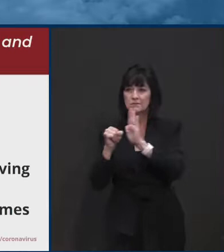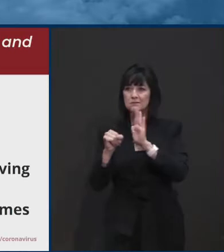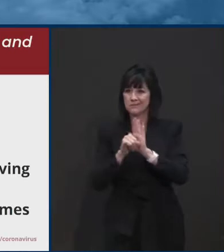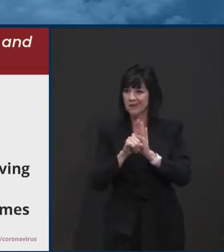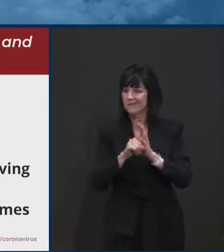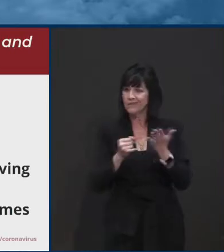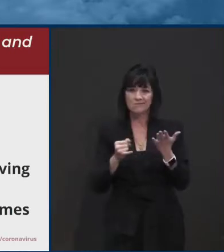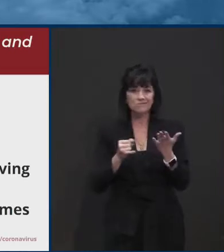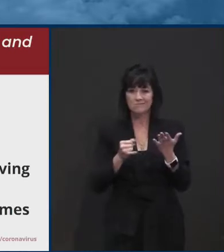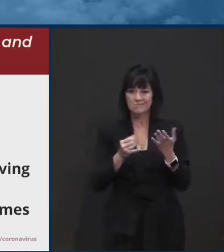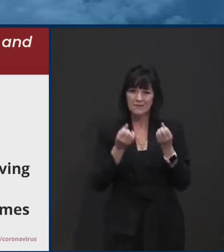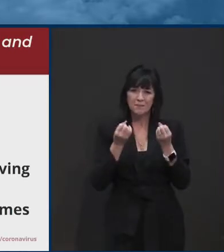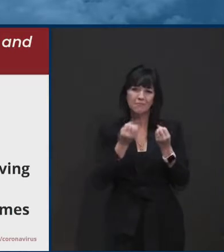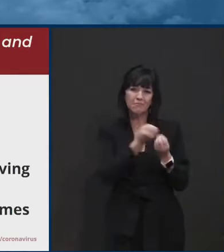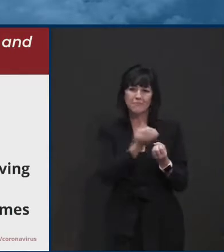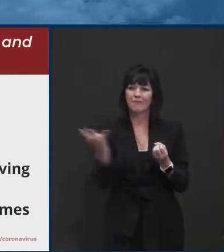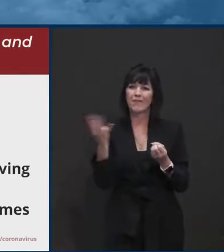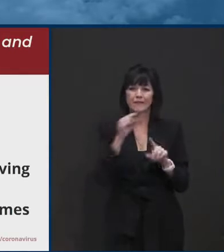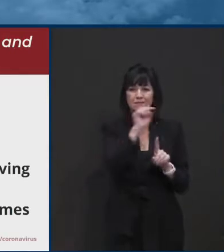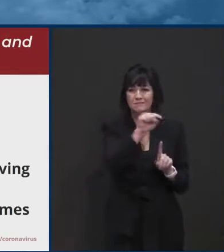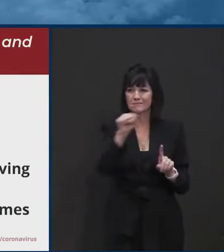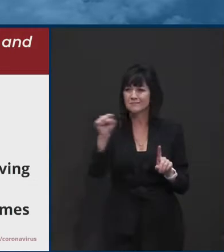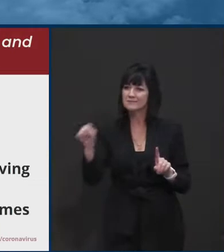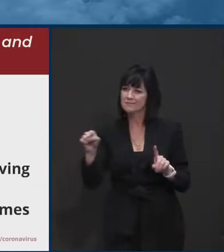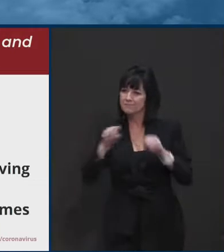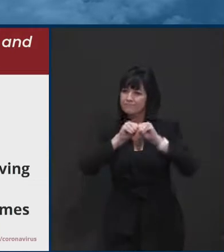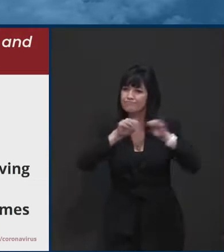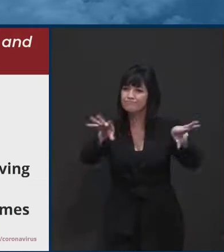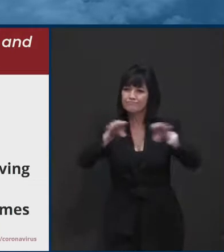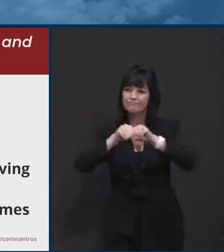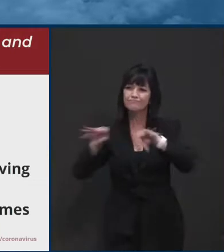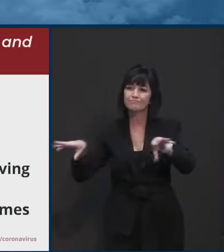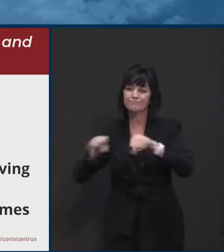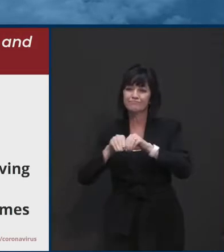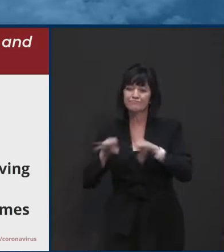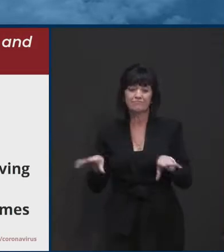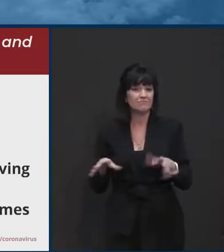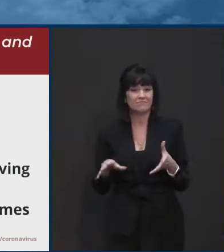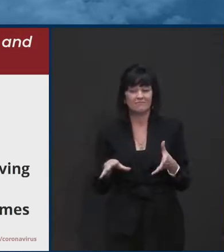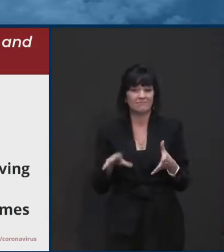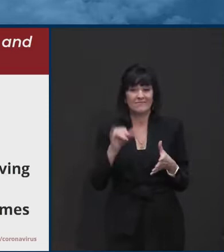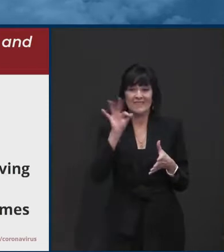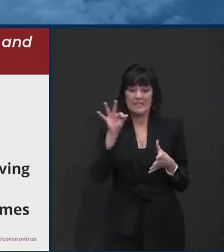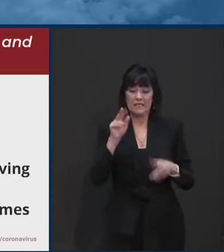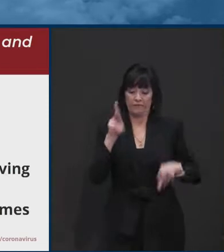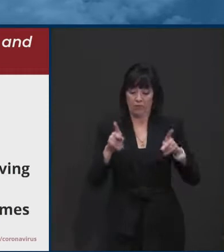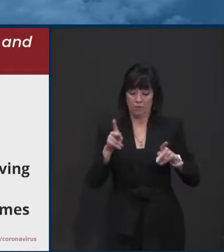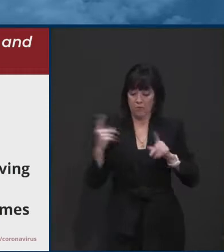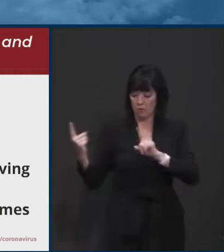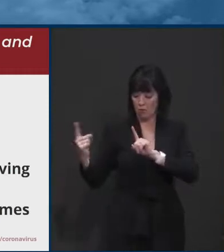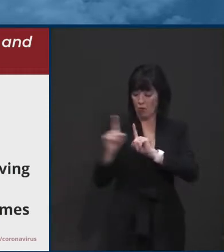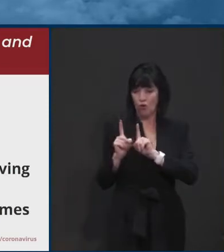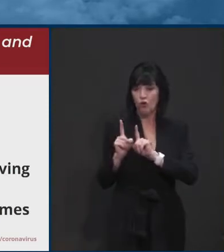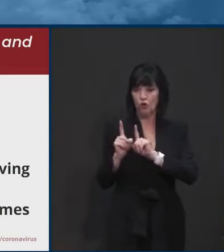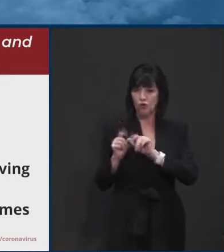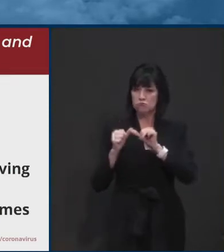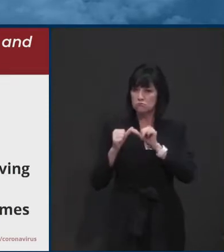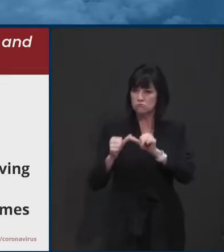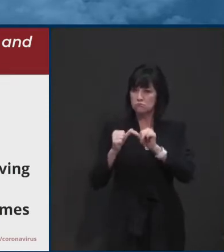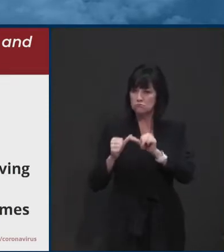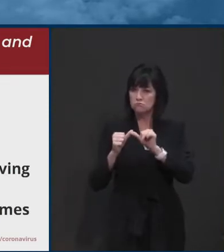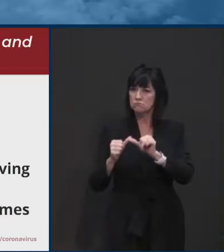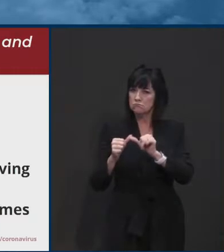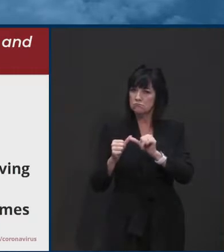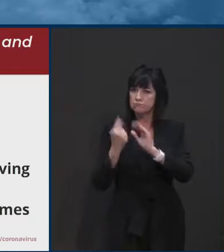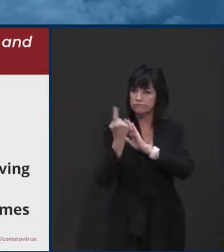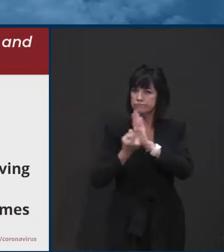spread can, can happen when people are in close proximity, um, for an extended period of time, especially when, when,